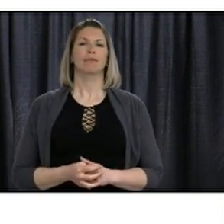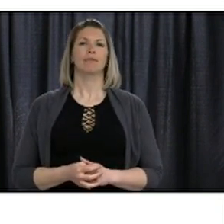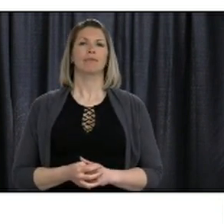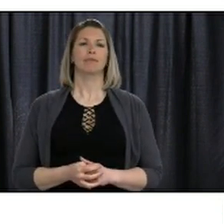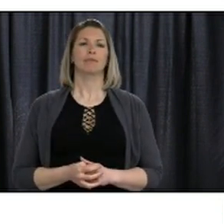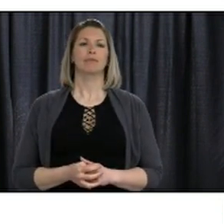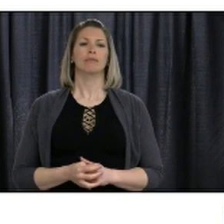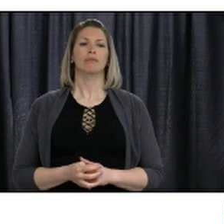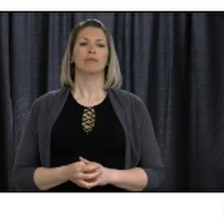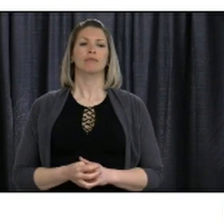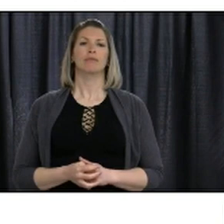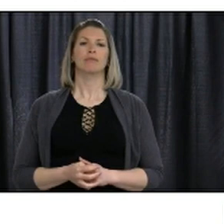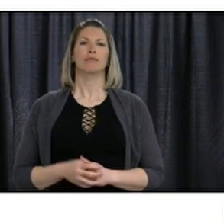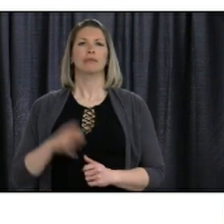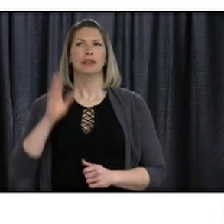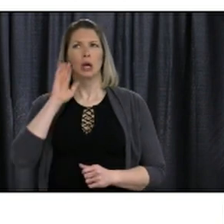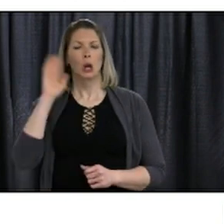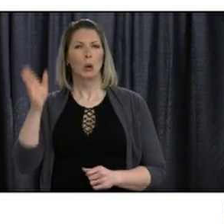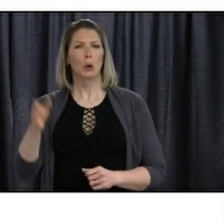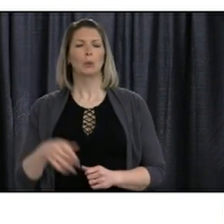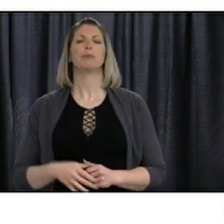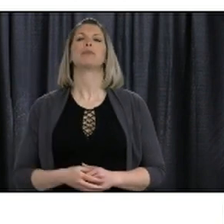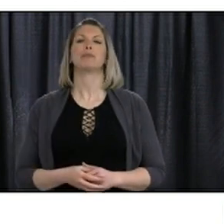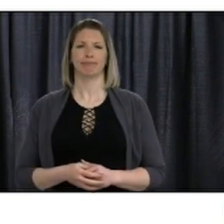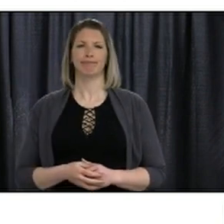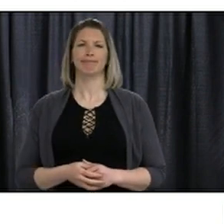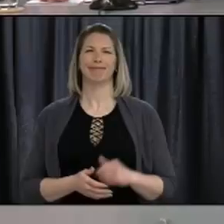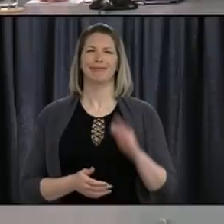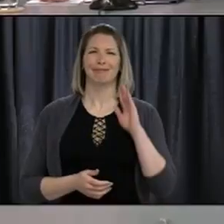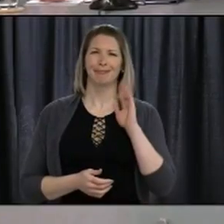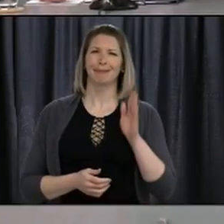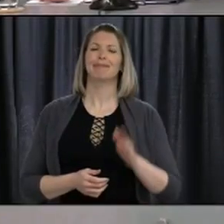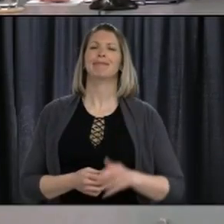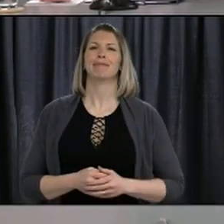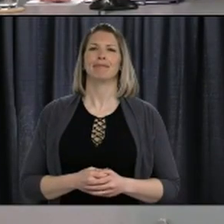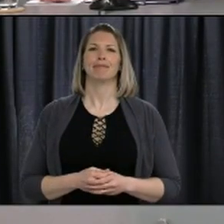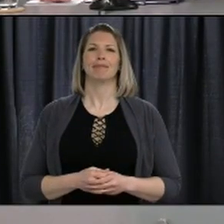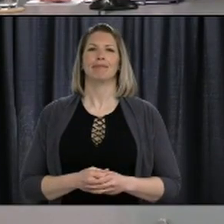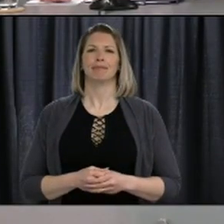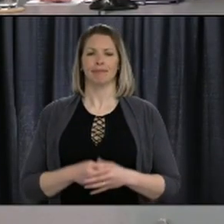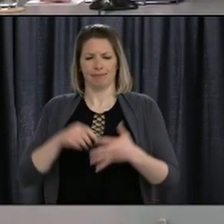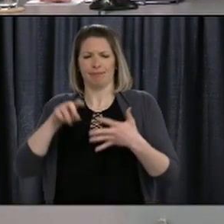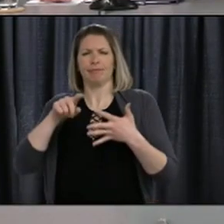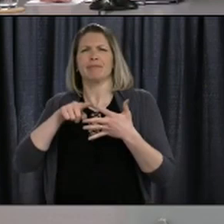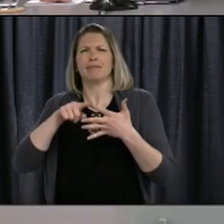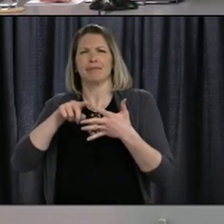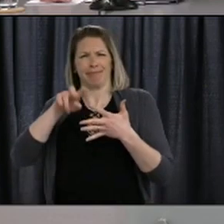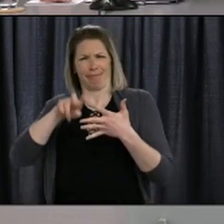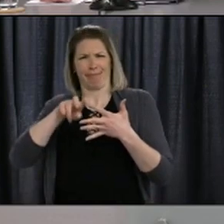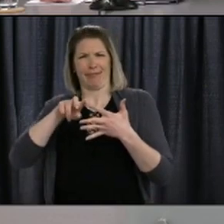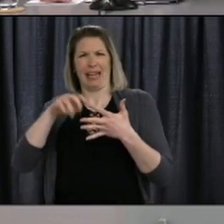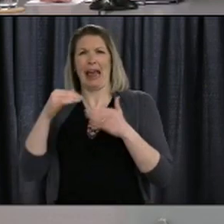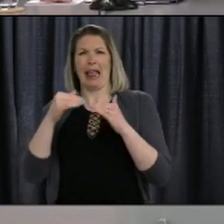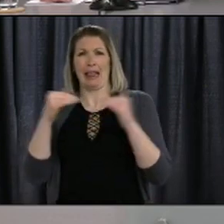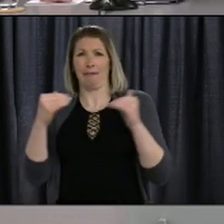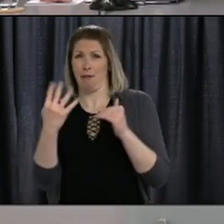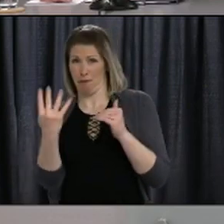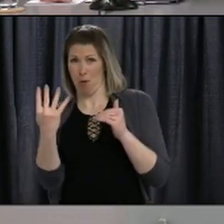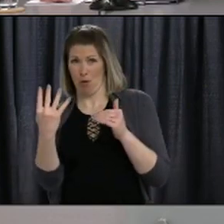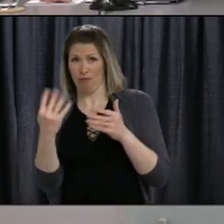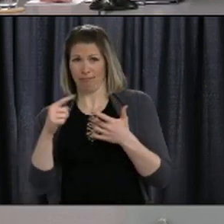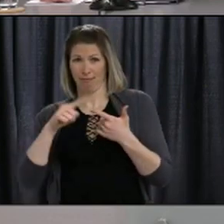Hi. Hi, Peter. I want to know regarding Level 4 that comes into effect on May 11th,